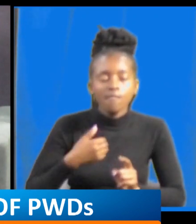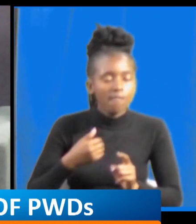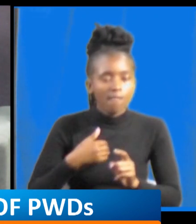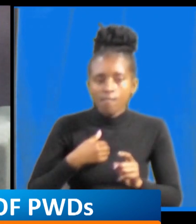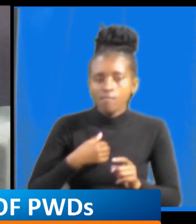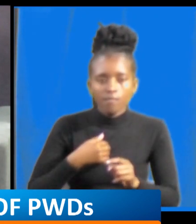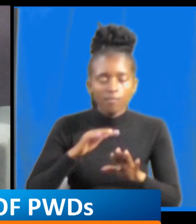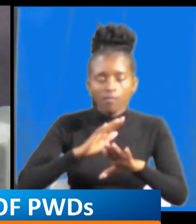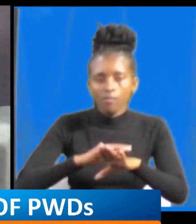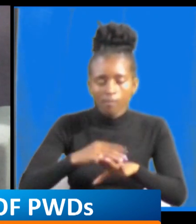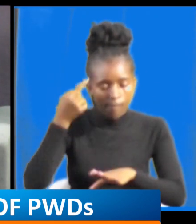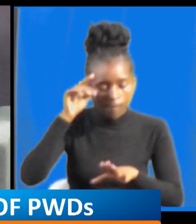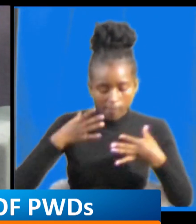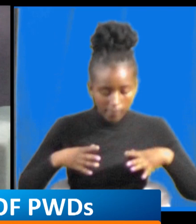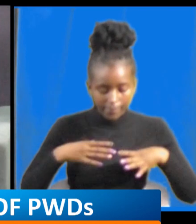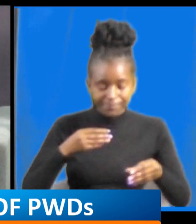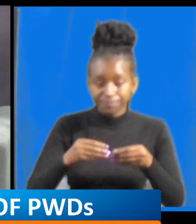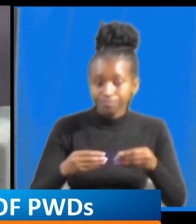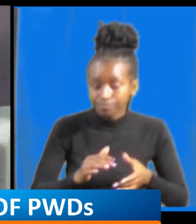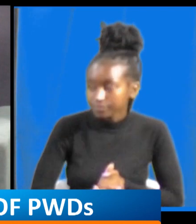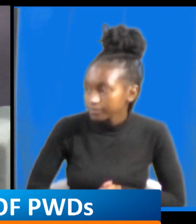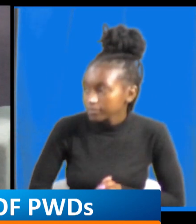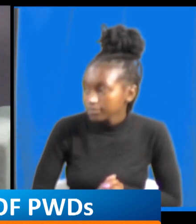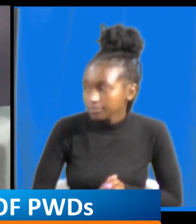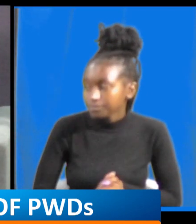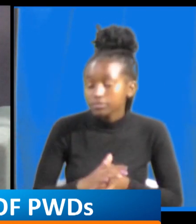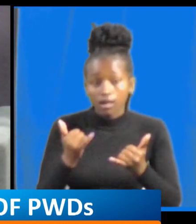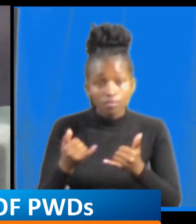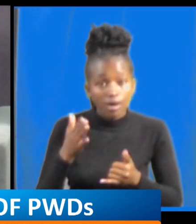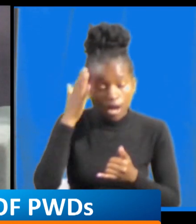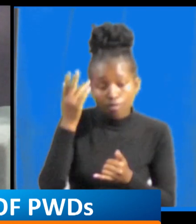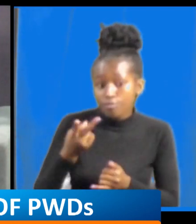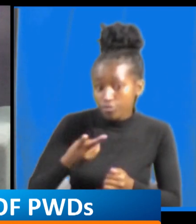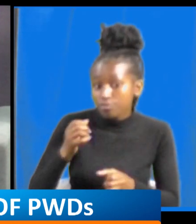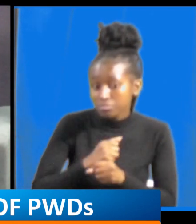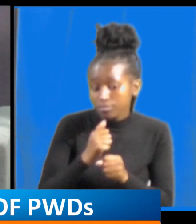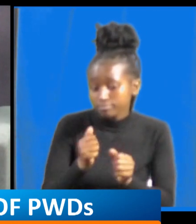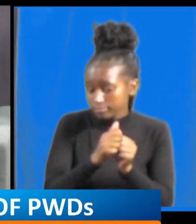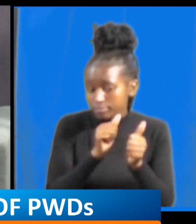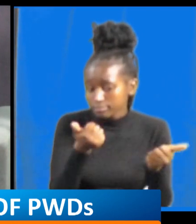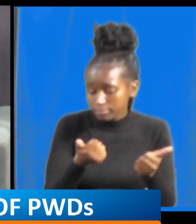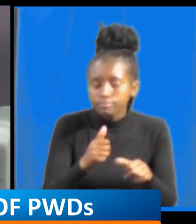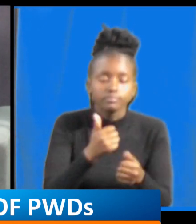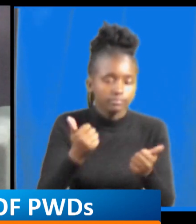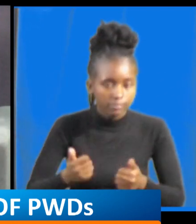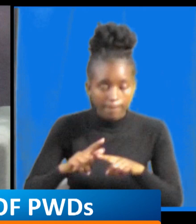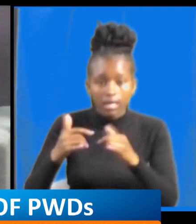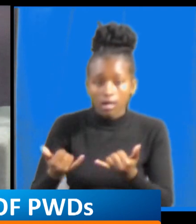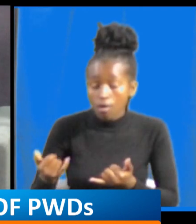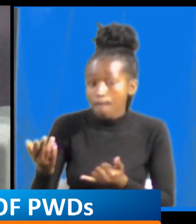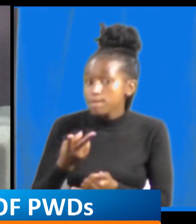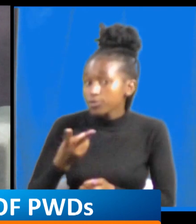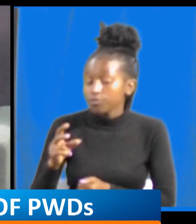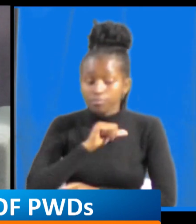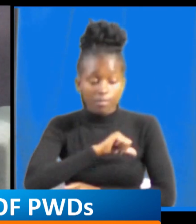with disabilities all right i'm assuming you both have the same roles right yes all right now as maybe you're you're also beneficiaries of the